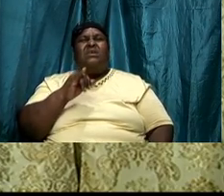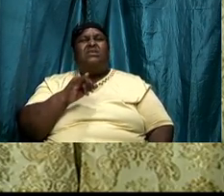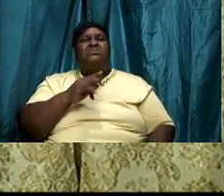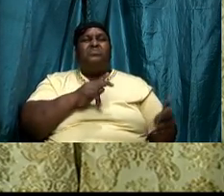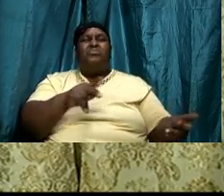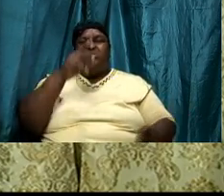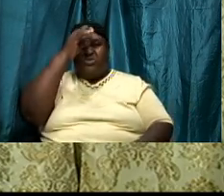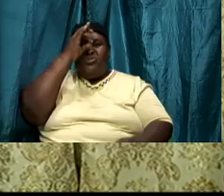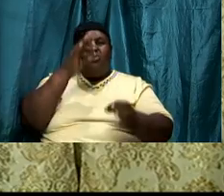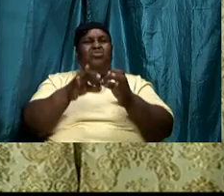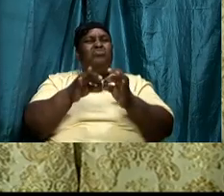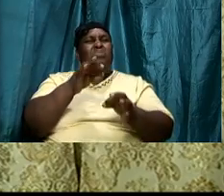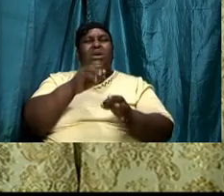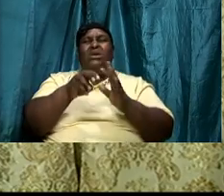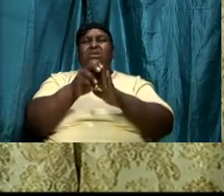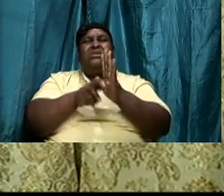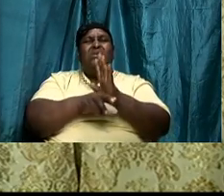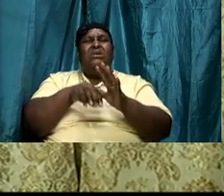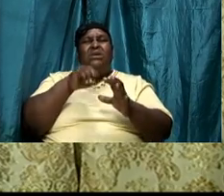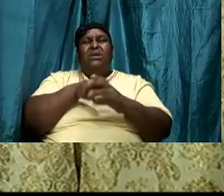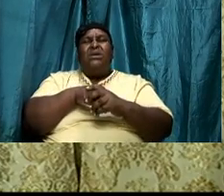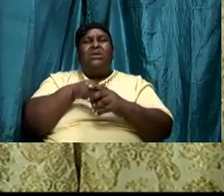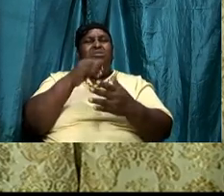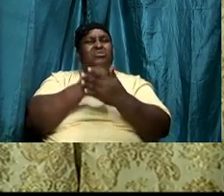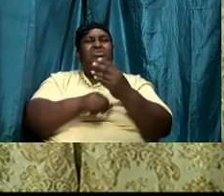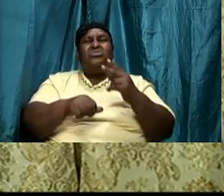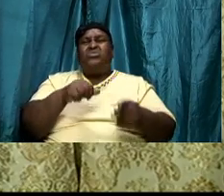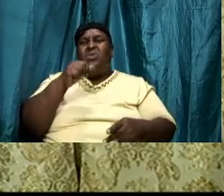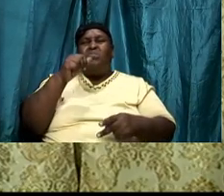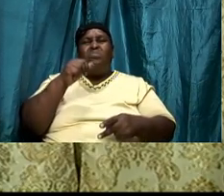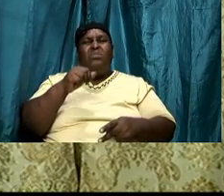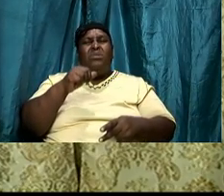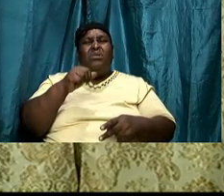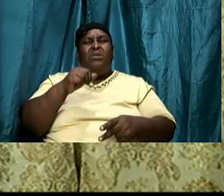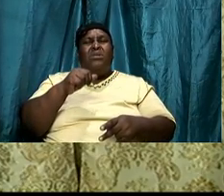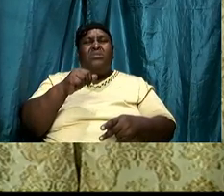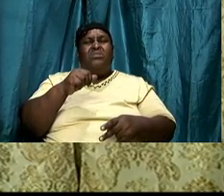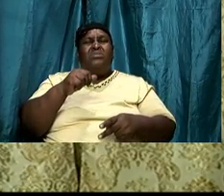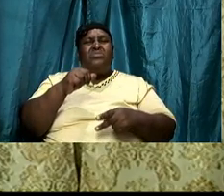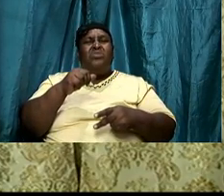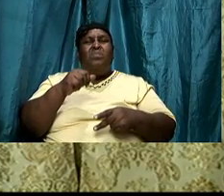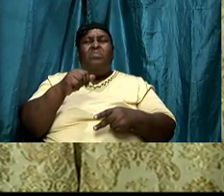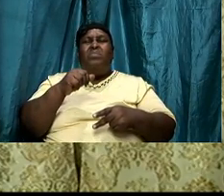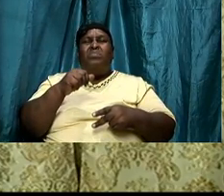places because when we look at what some people have brought upon this world